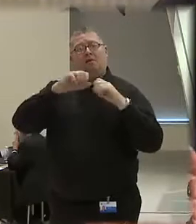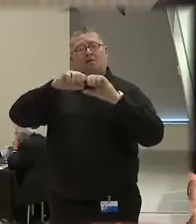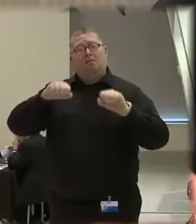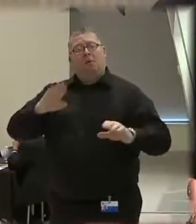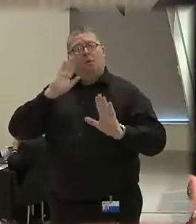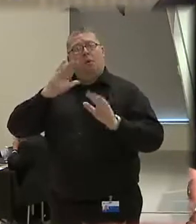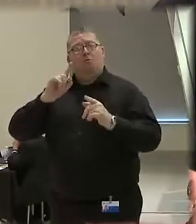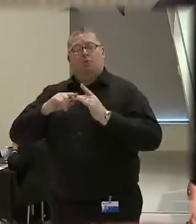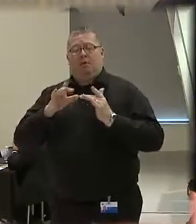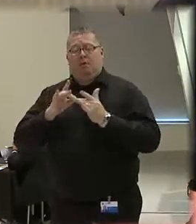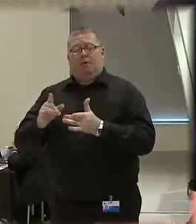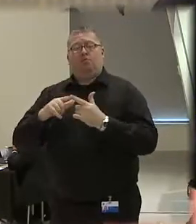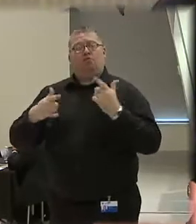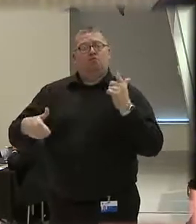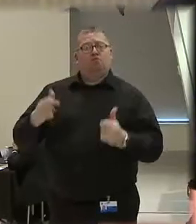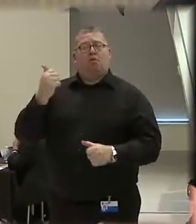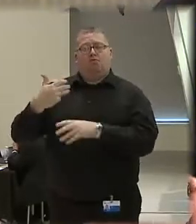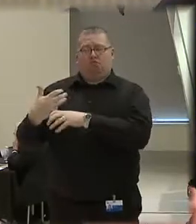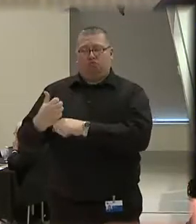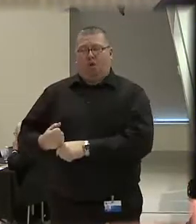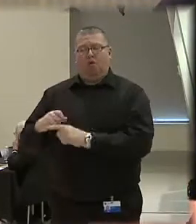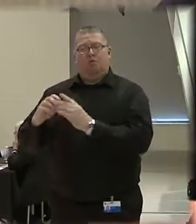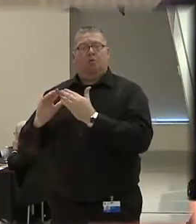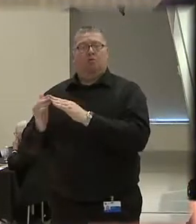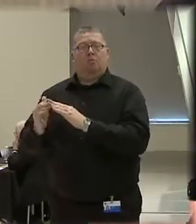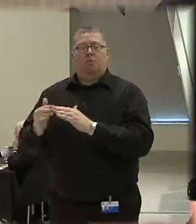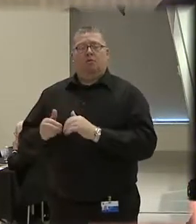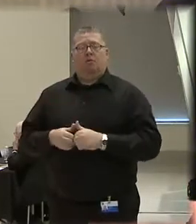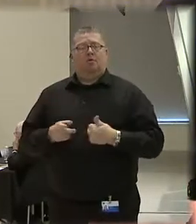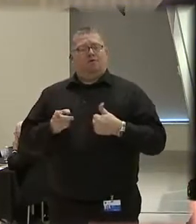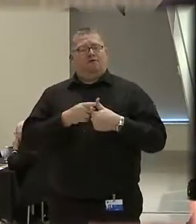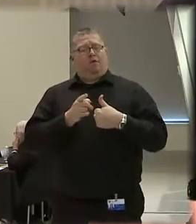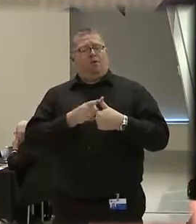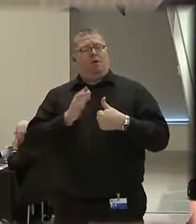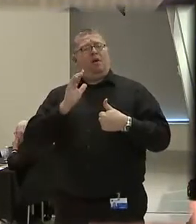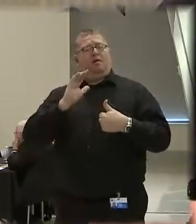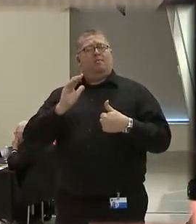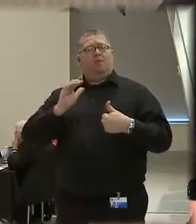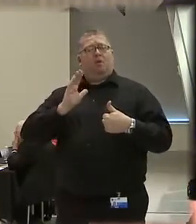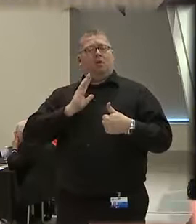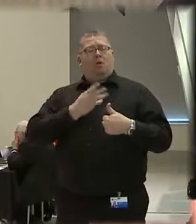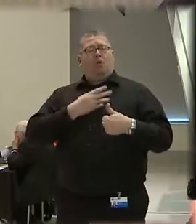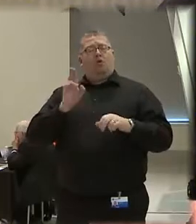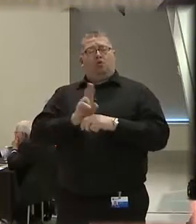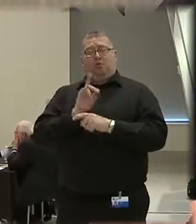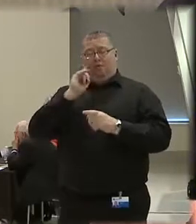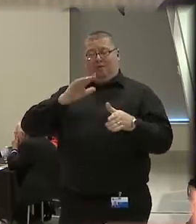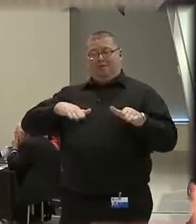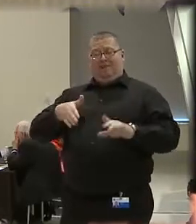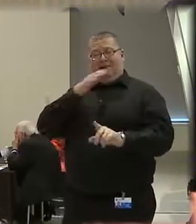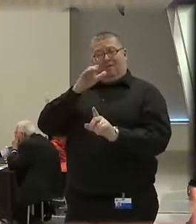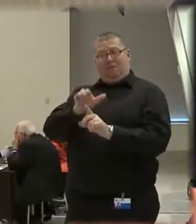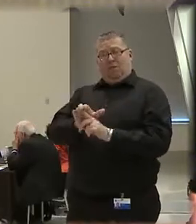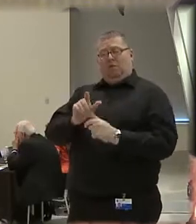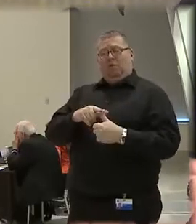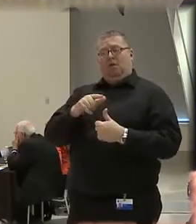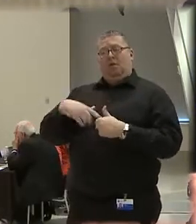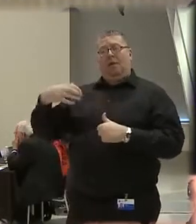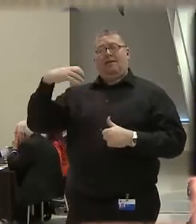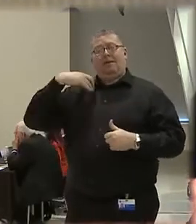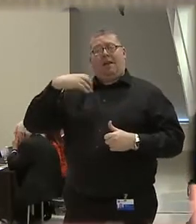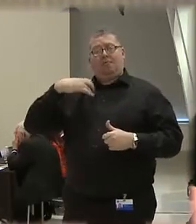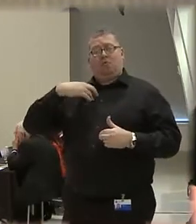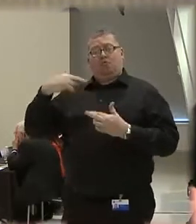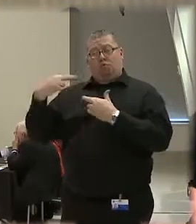leads to greater transparency and community trust. First, within an hour or so after a deadly force incident, the captain overseeing our